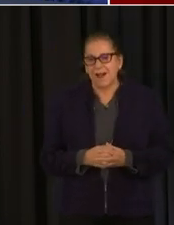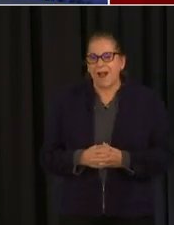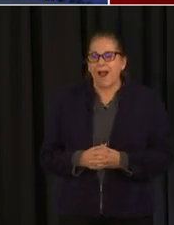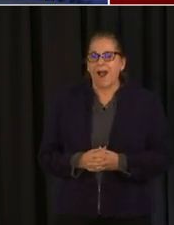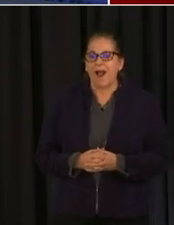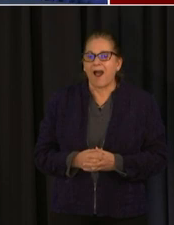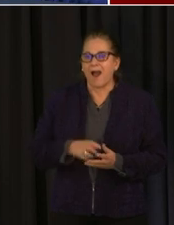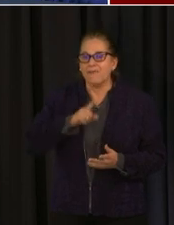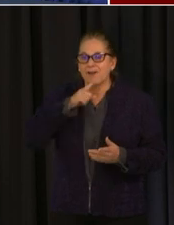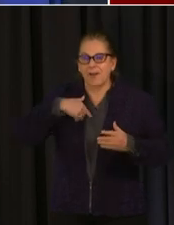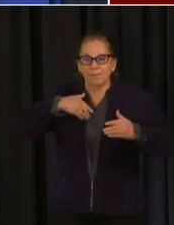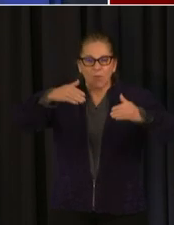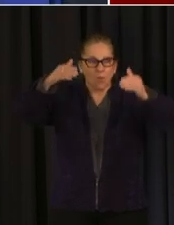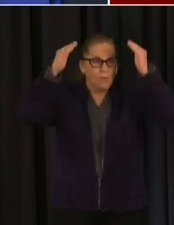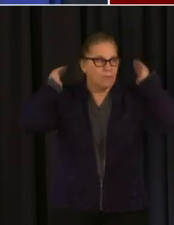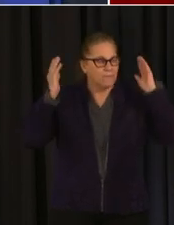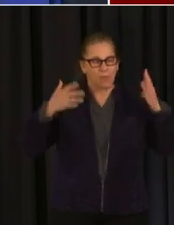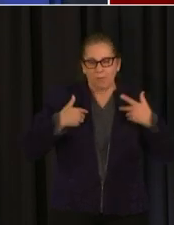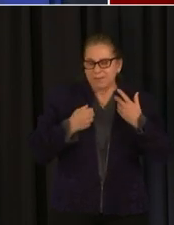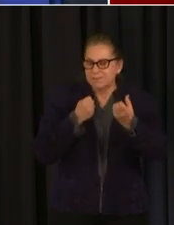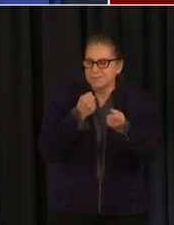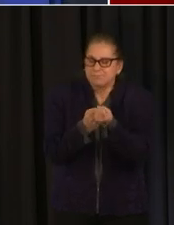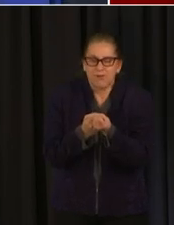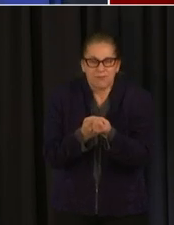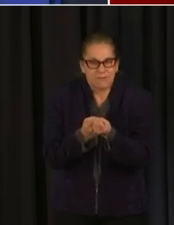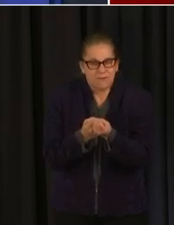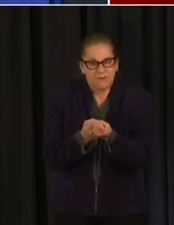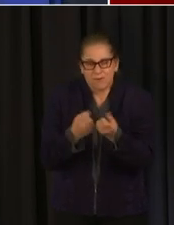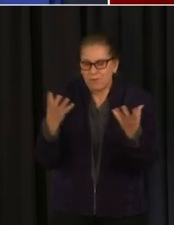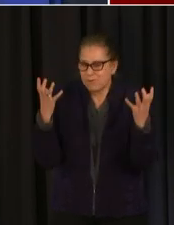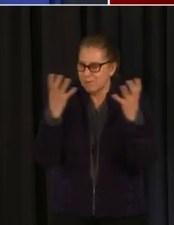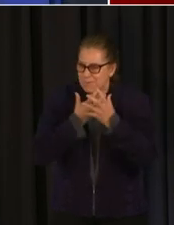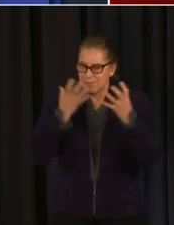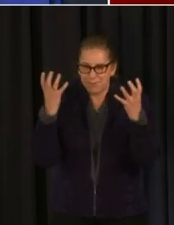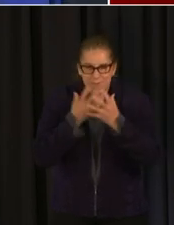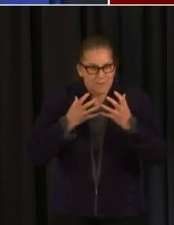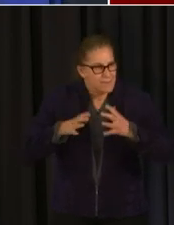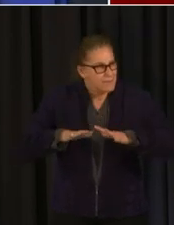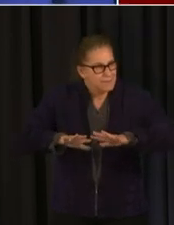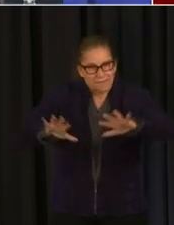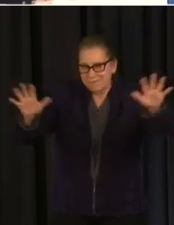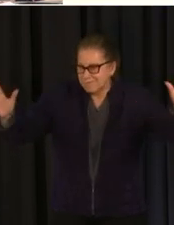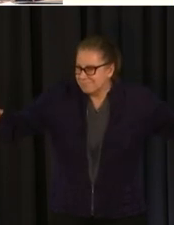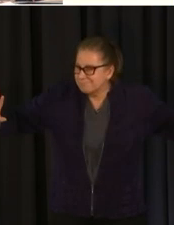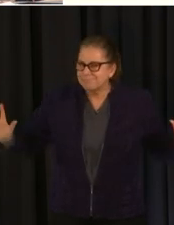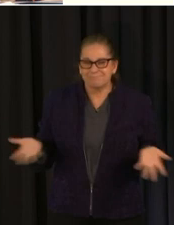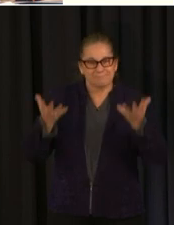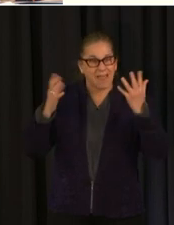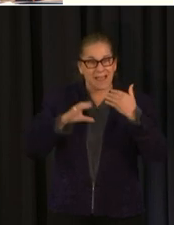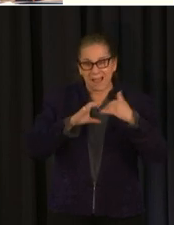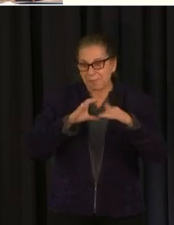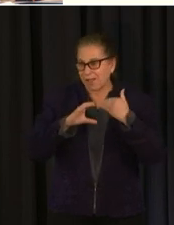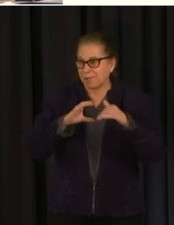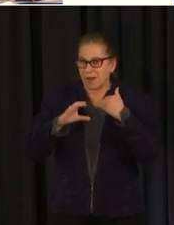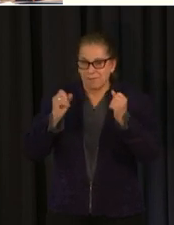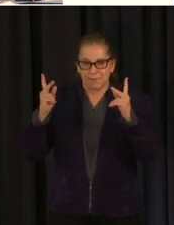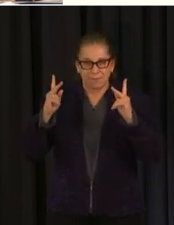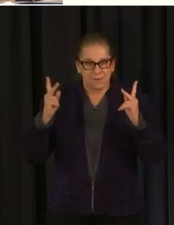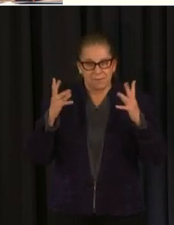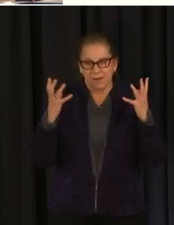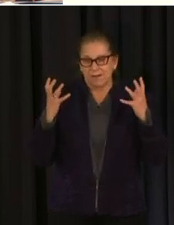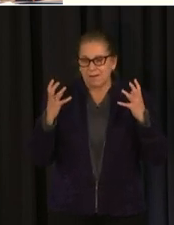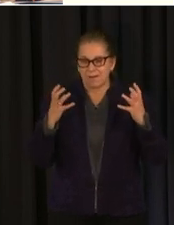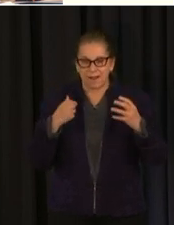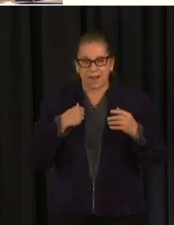that we have received and i have received directly from our community members whether it be through email uh an occasional bump into